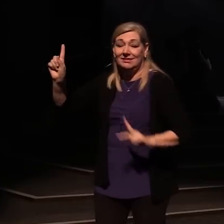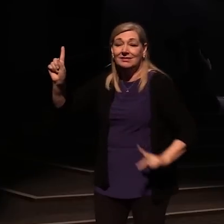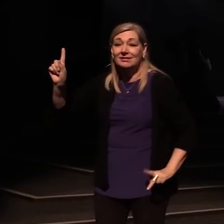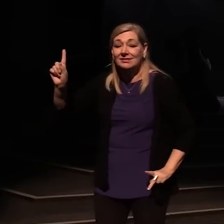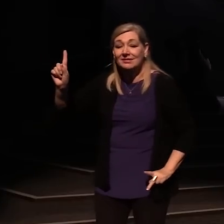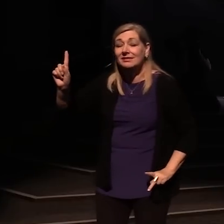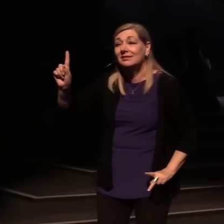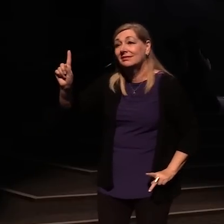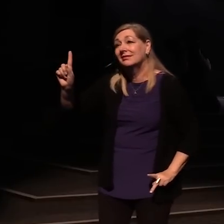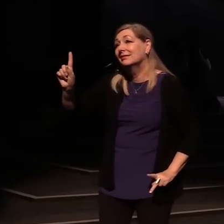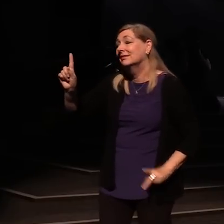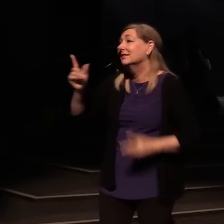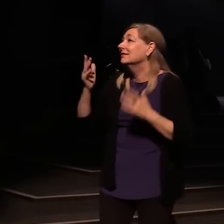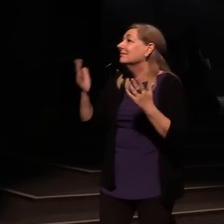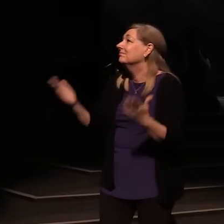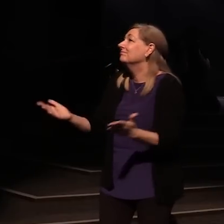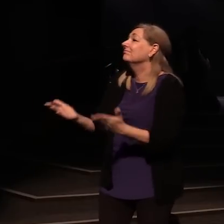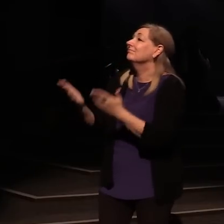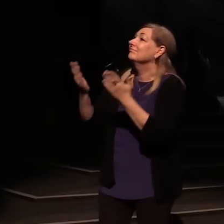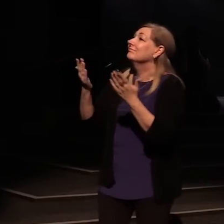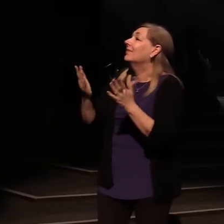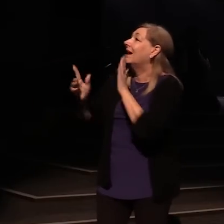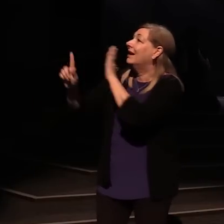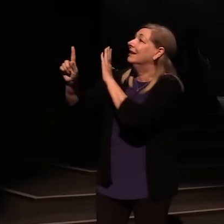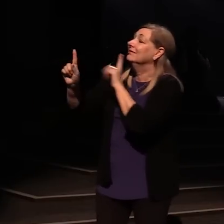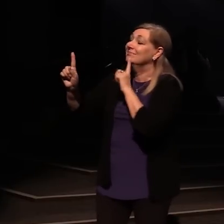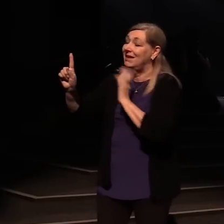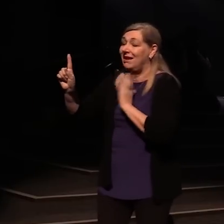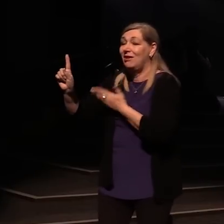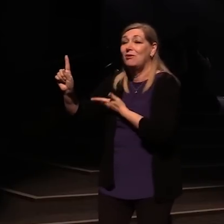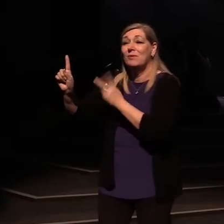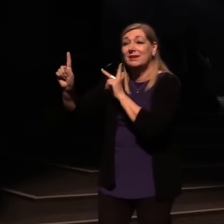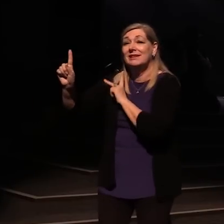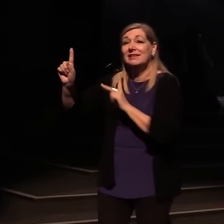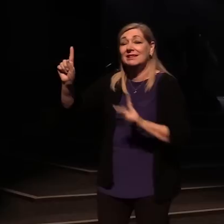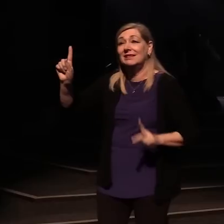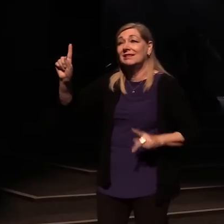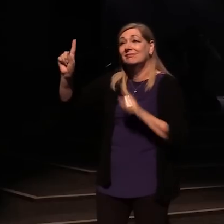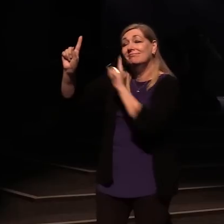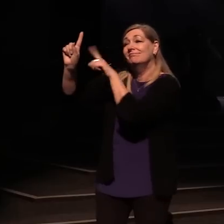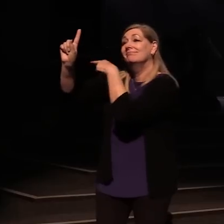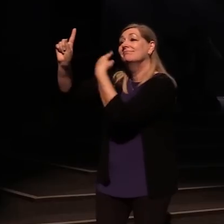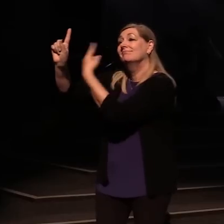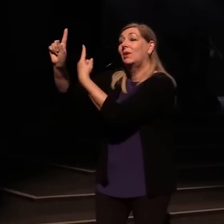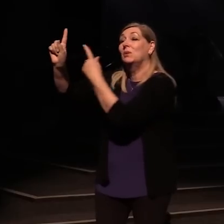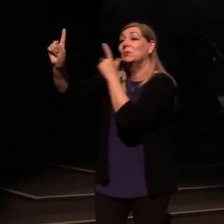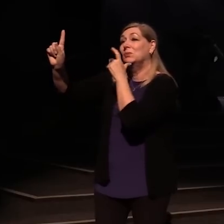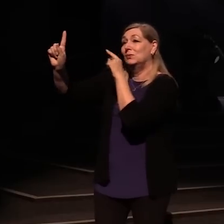Whom have we in heaven but our King Jesus